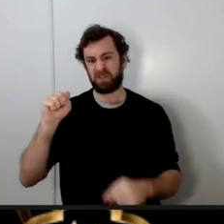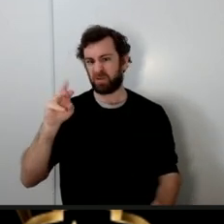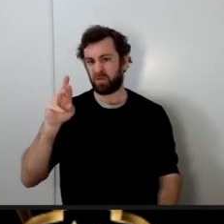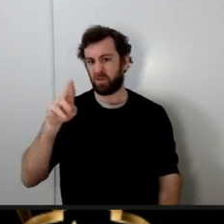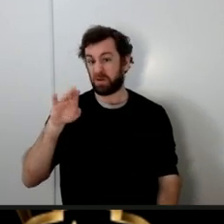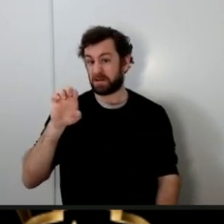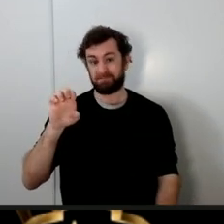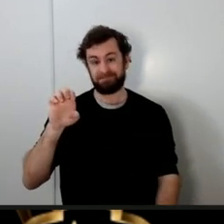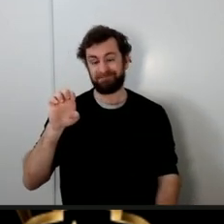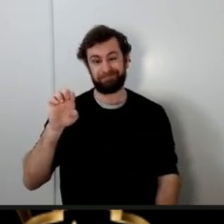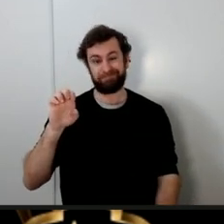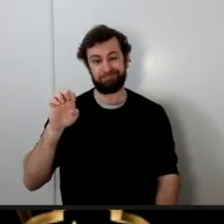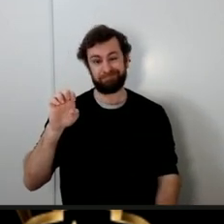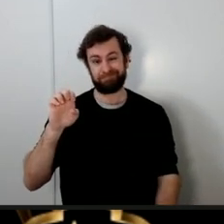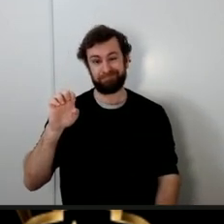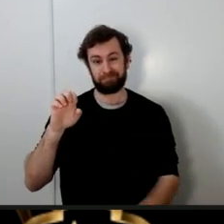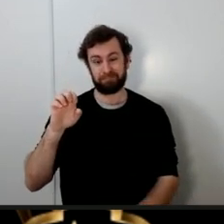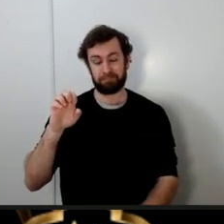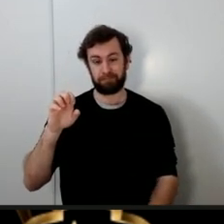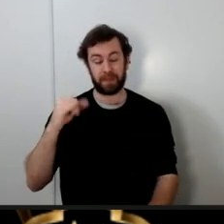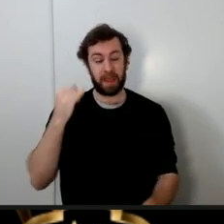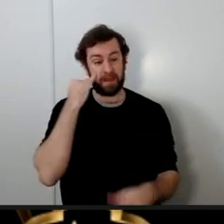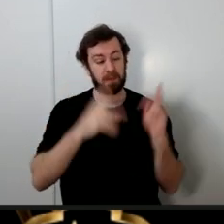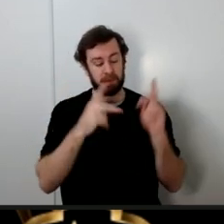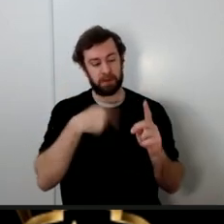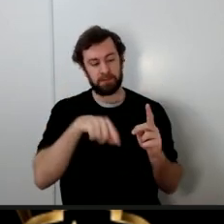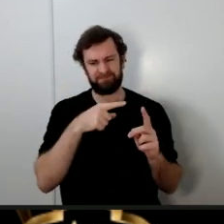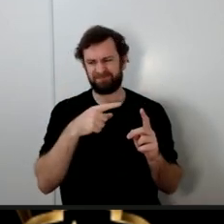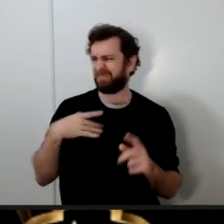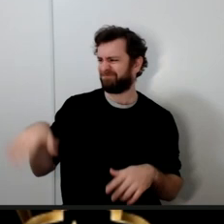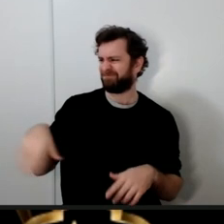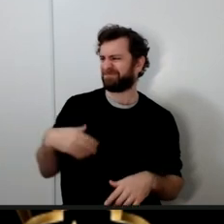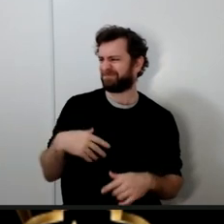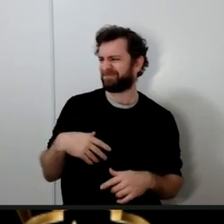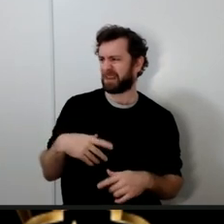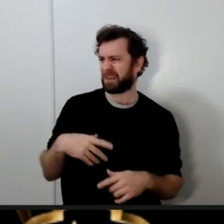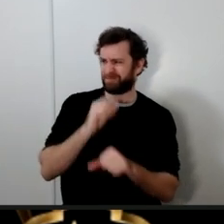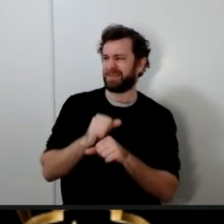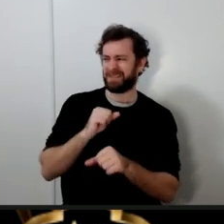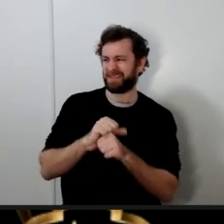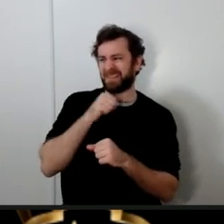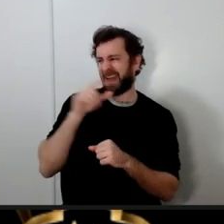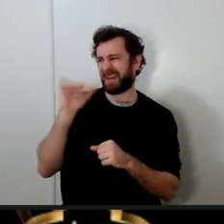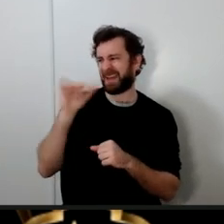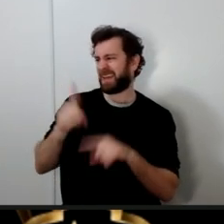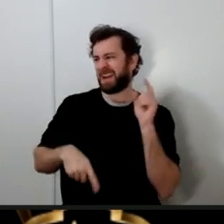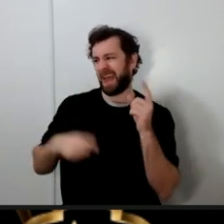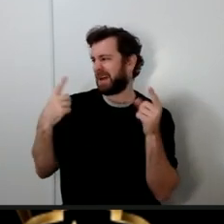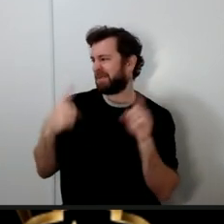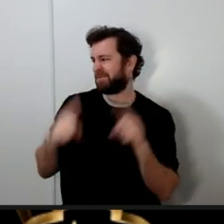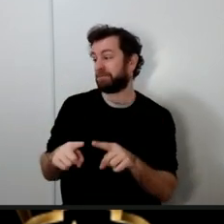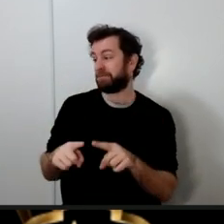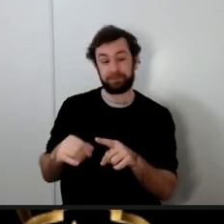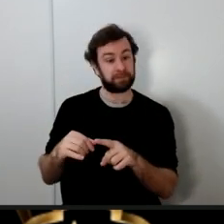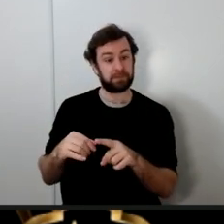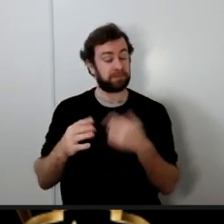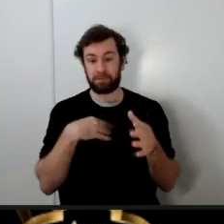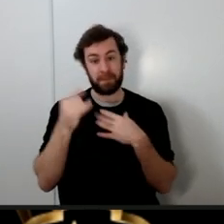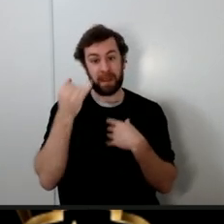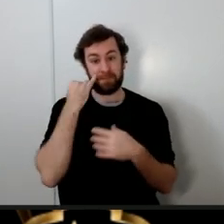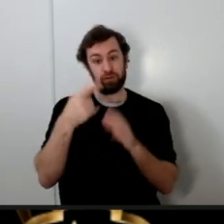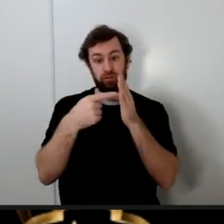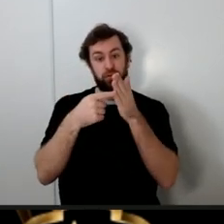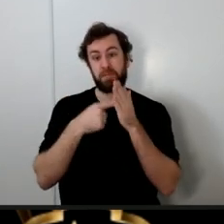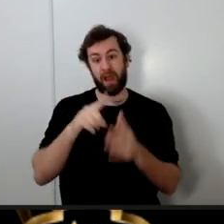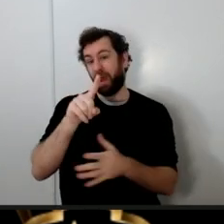if something seems implausible to me that it cannot happen even if you show me hundreds of sources maybe